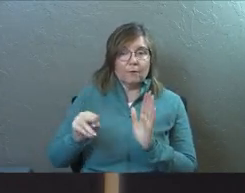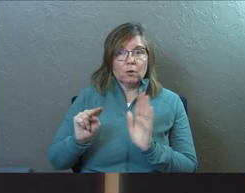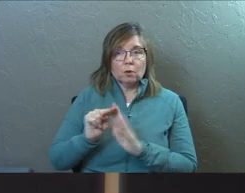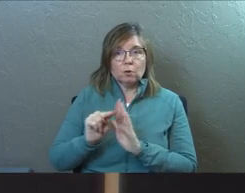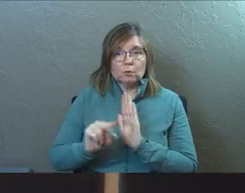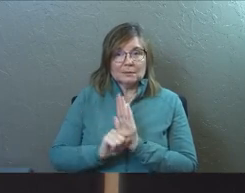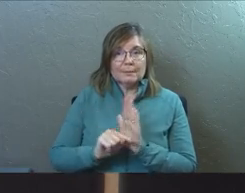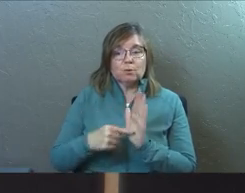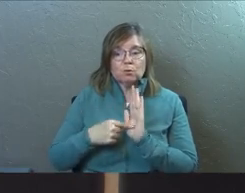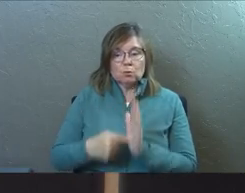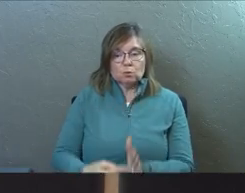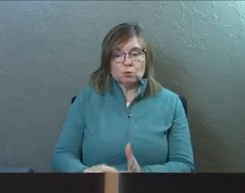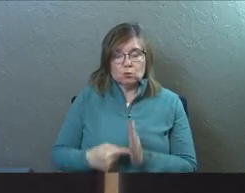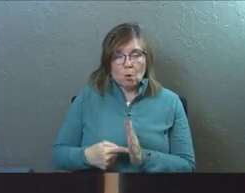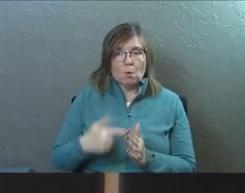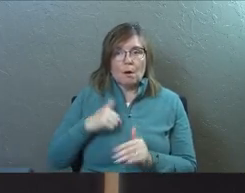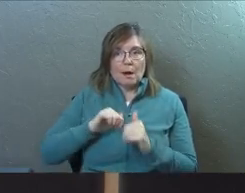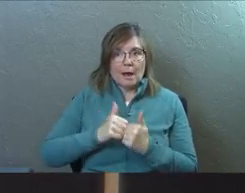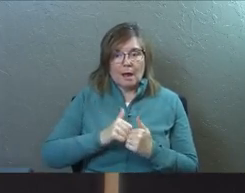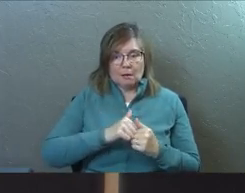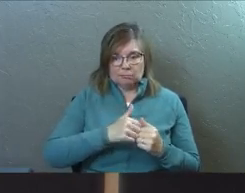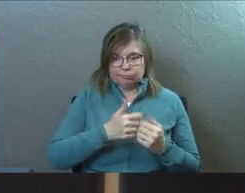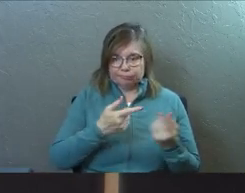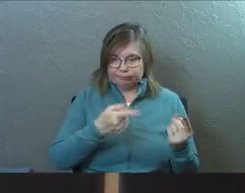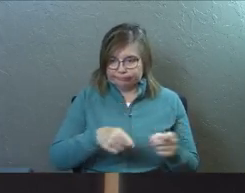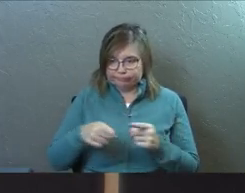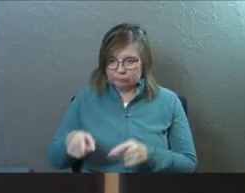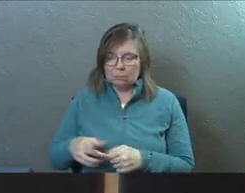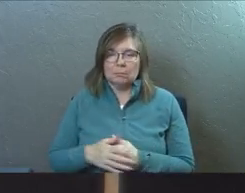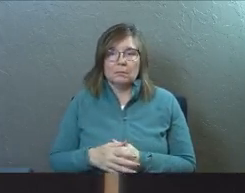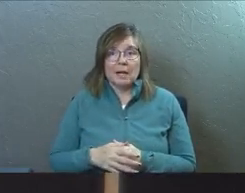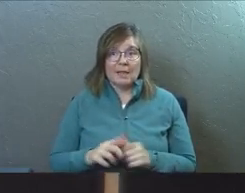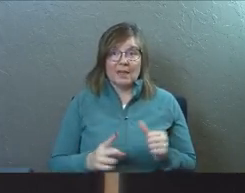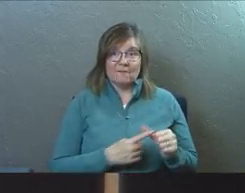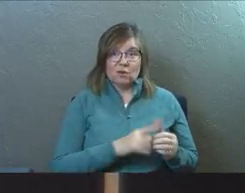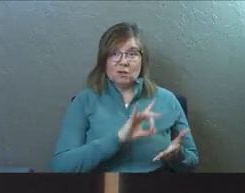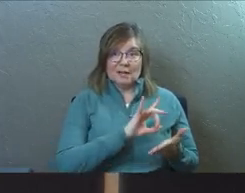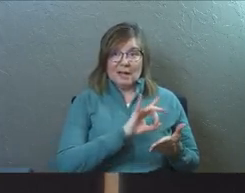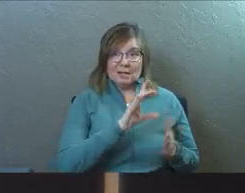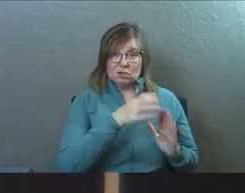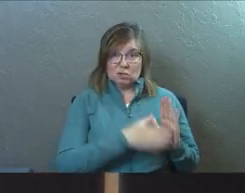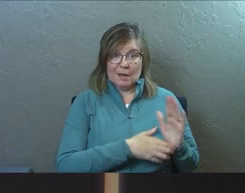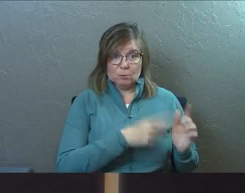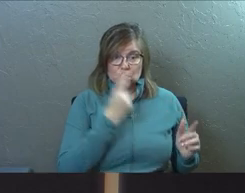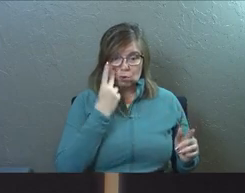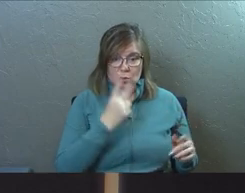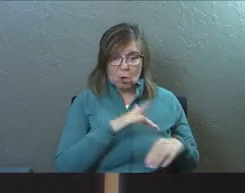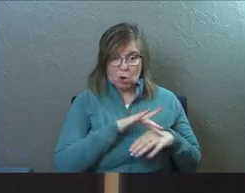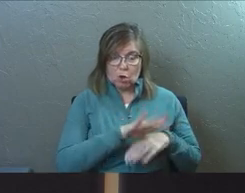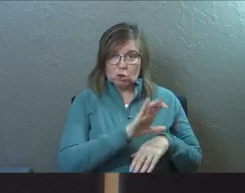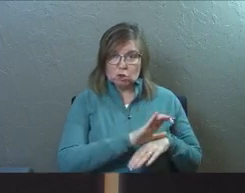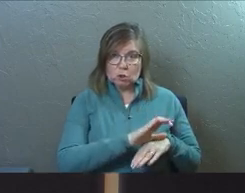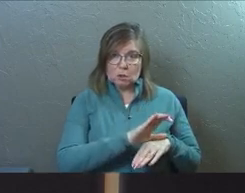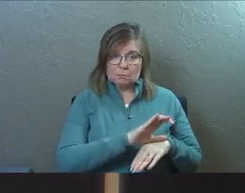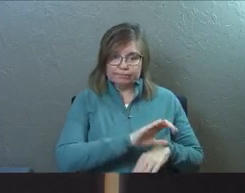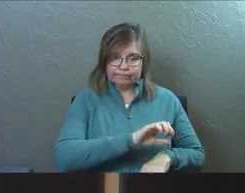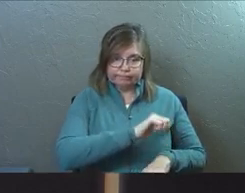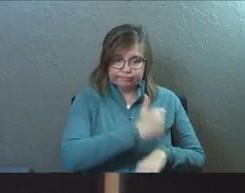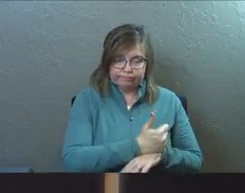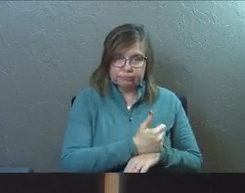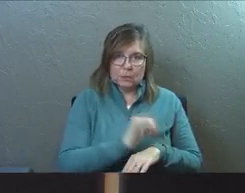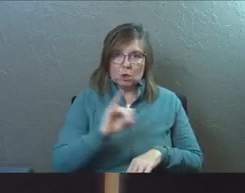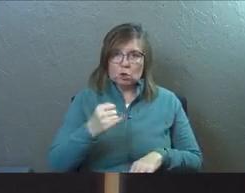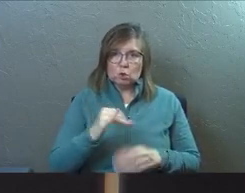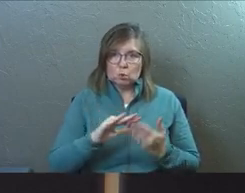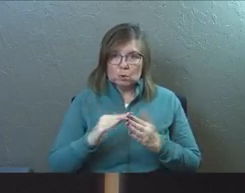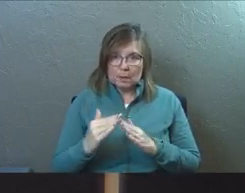how all that stuff went down. And if you were there with us in those first eight chapters, you saw how the early church was born in Jerusalem.